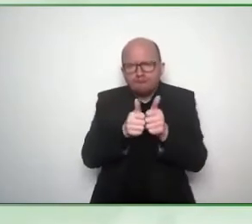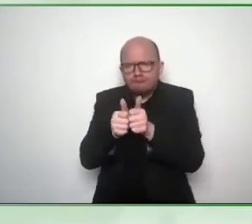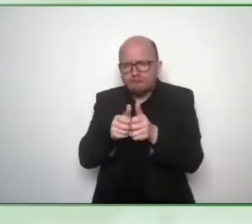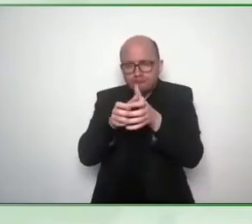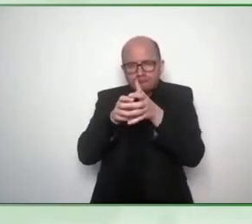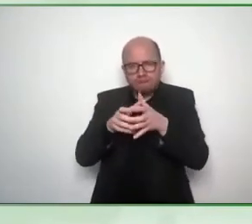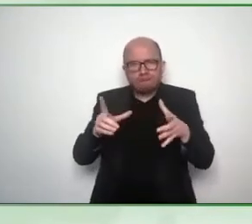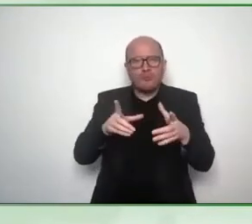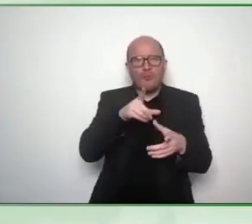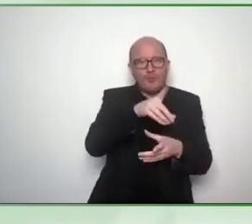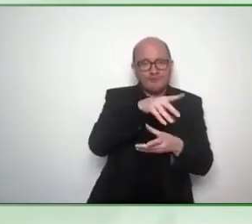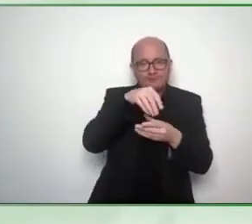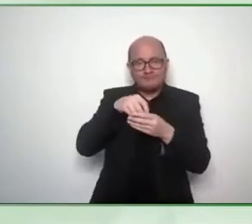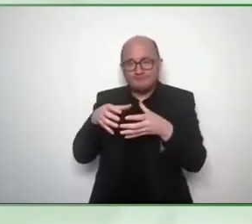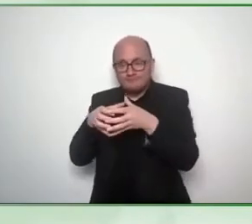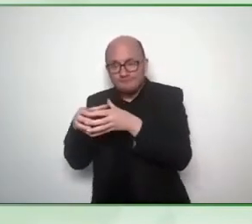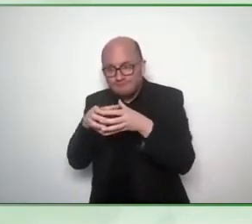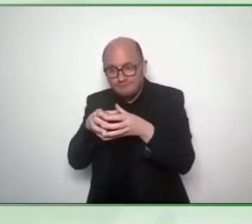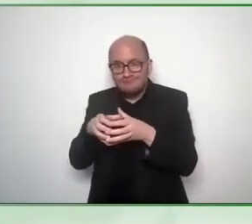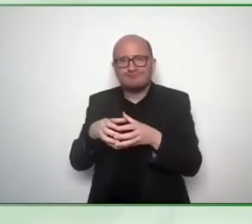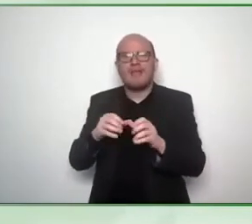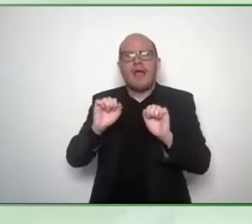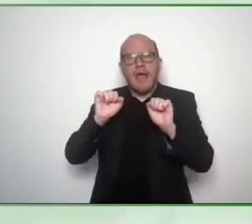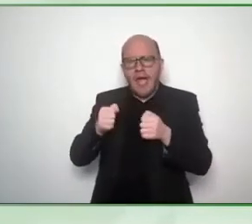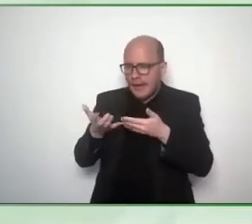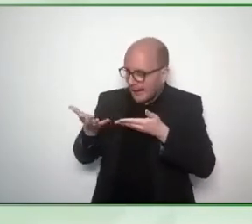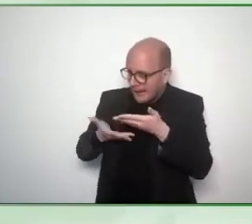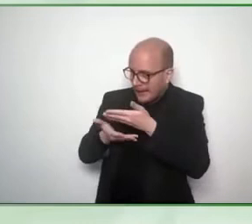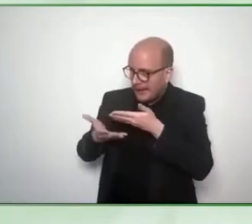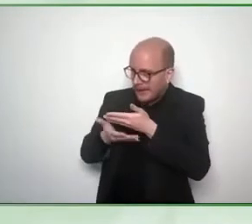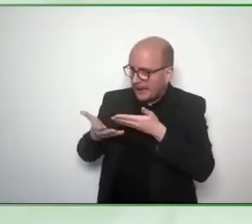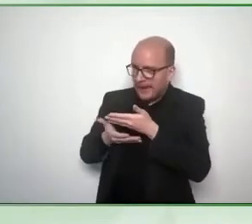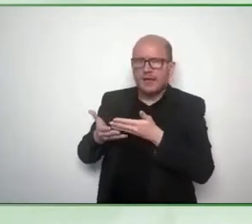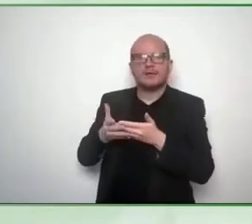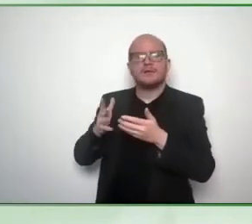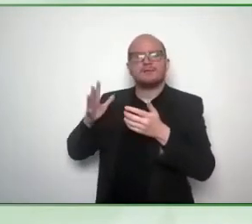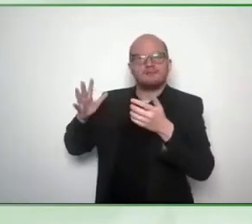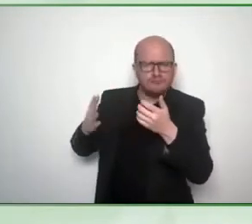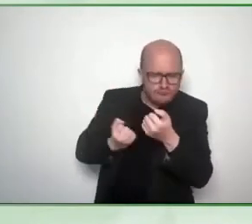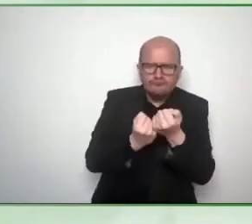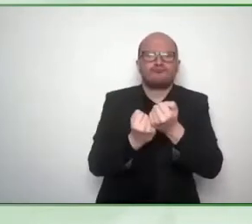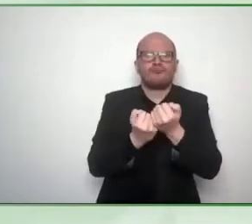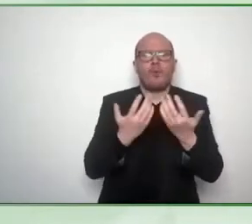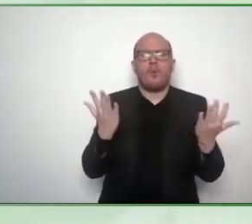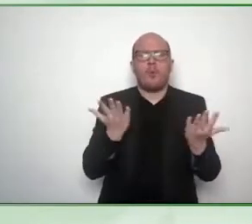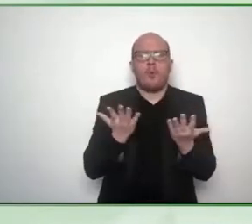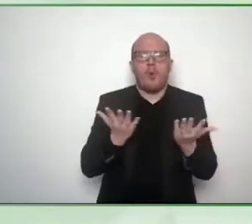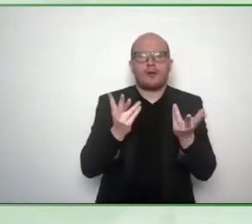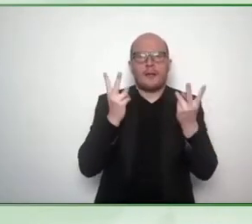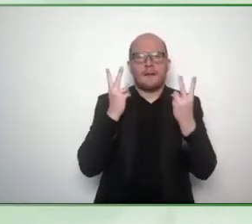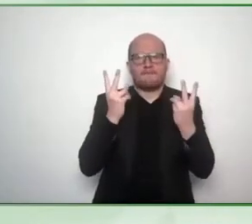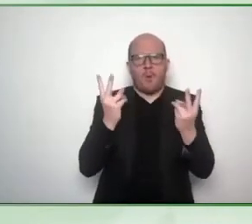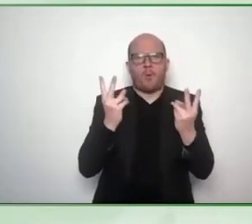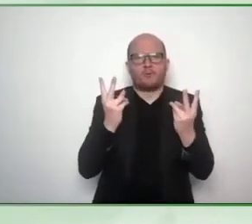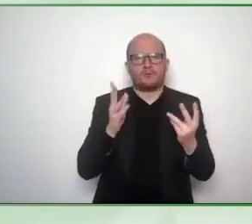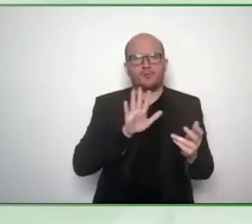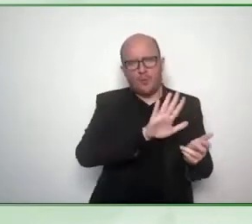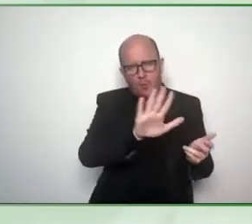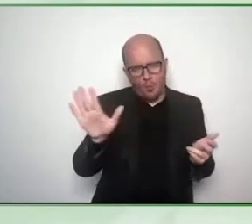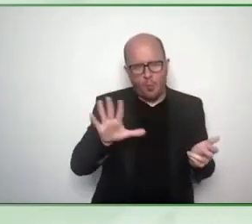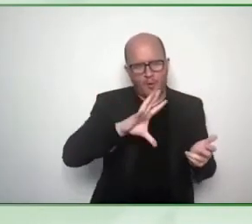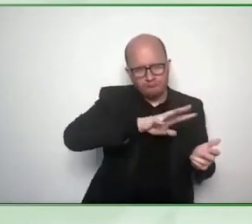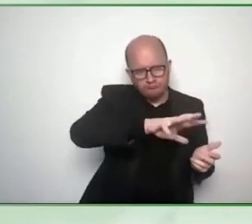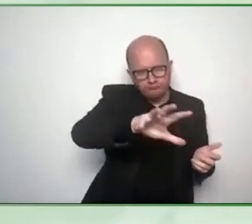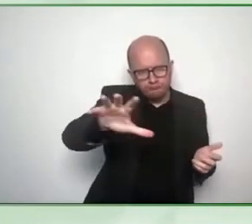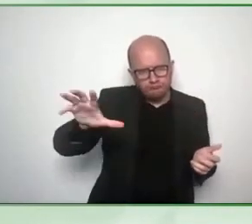champion the issues that matter i think that kind of uh opportunity can really change the game uh and the other thing that i would say